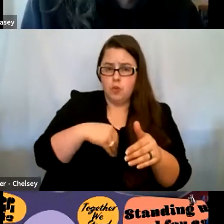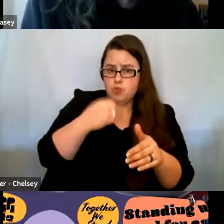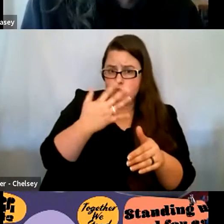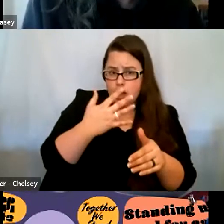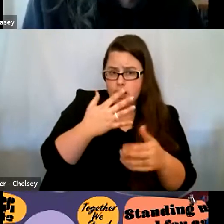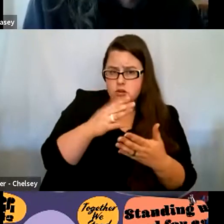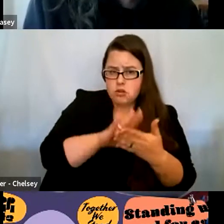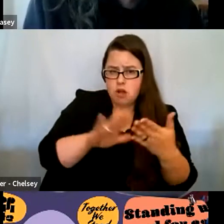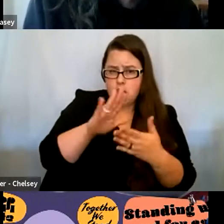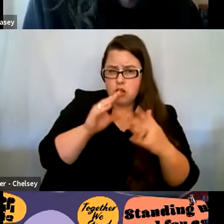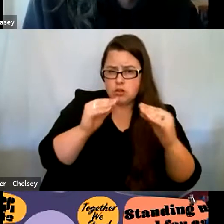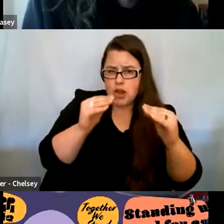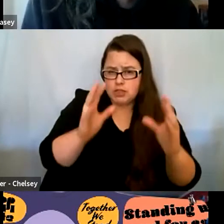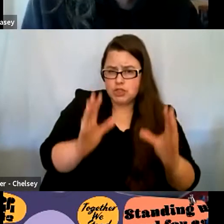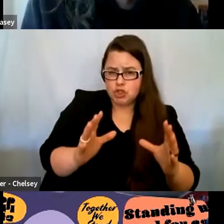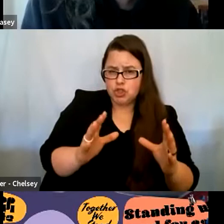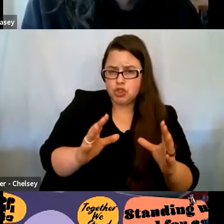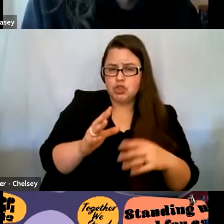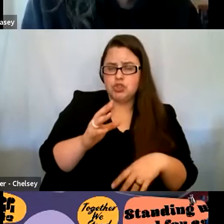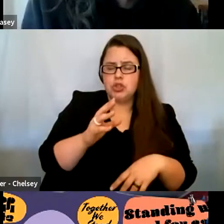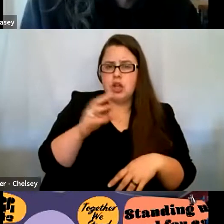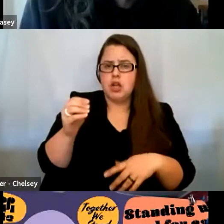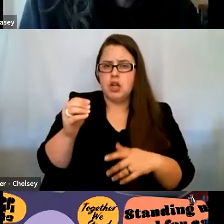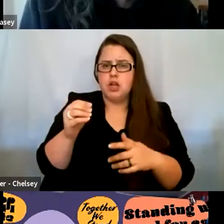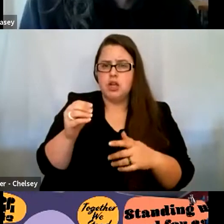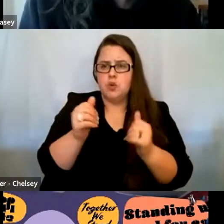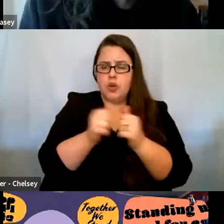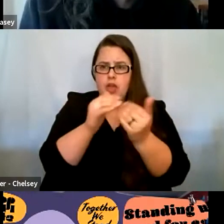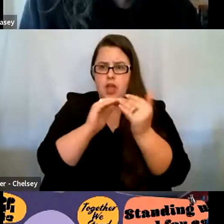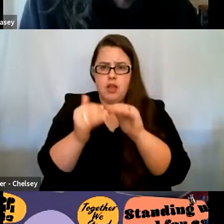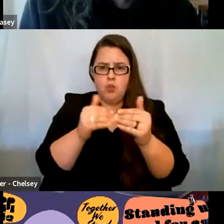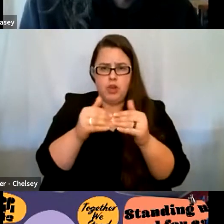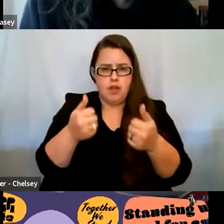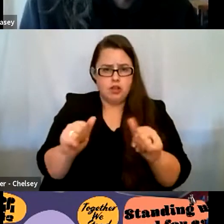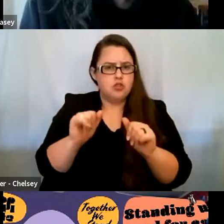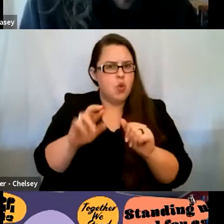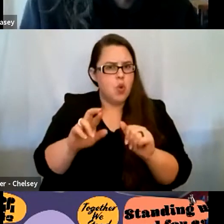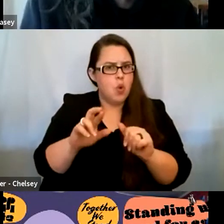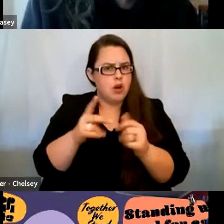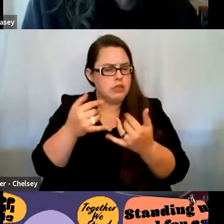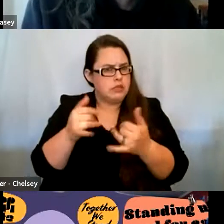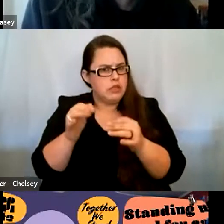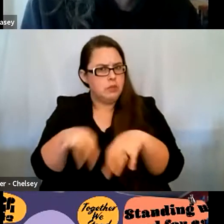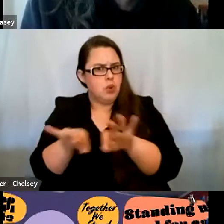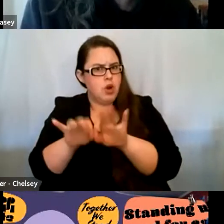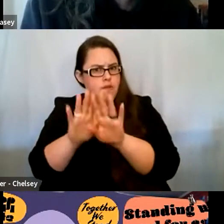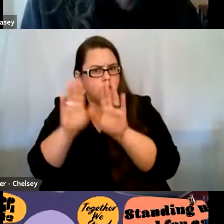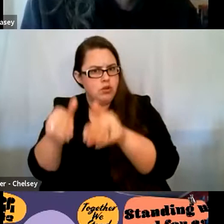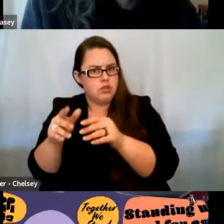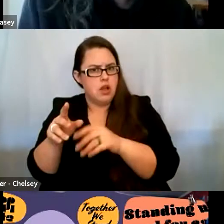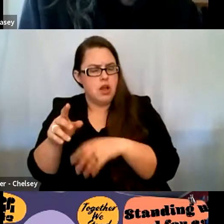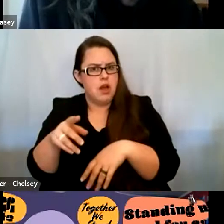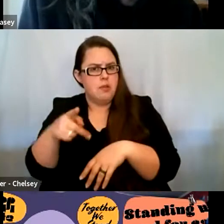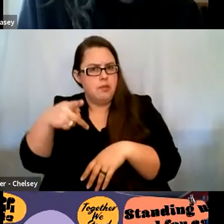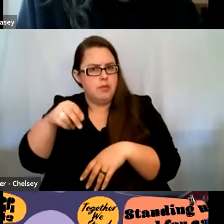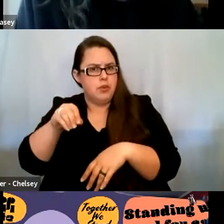practitioners in trying to, with equity efforts, or is it just as important to focus on, um, people of color